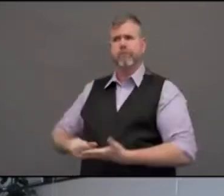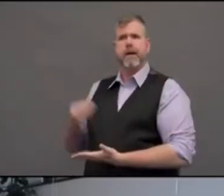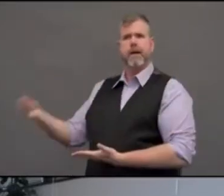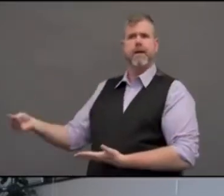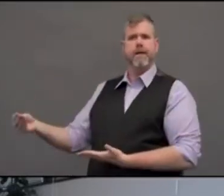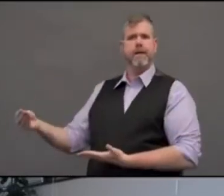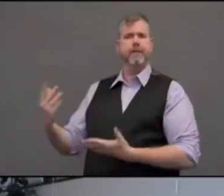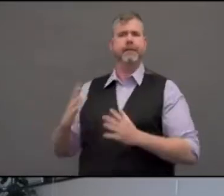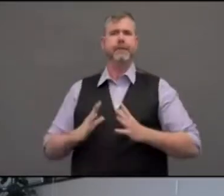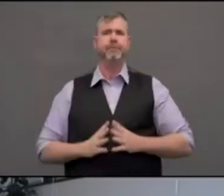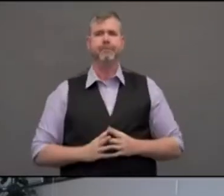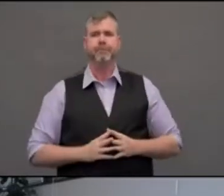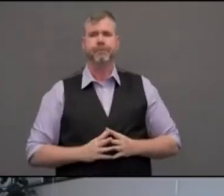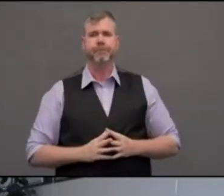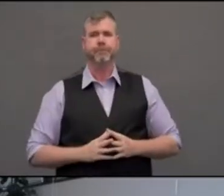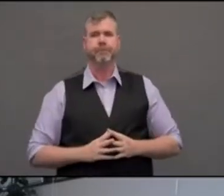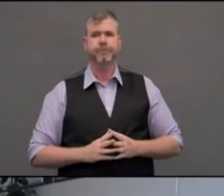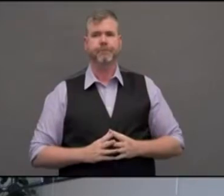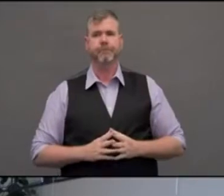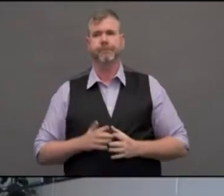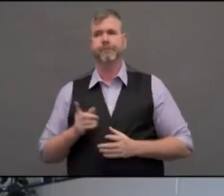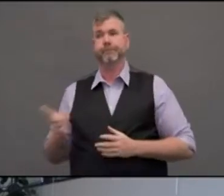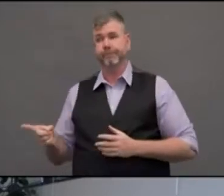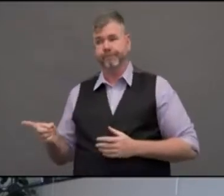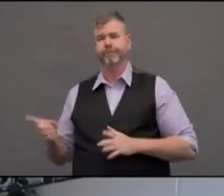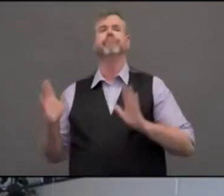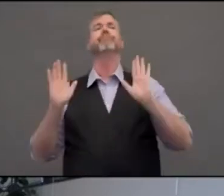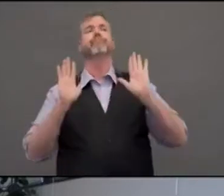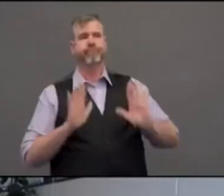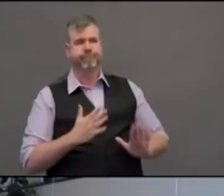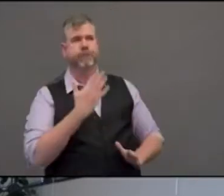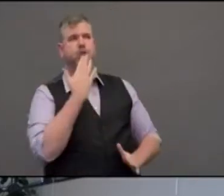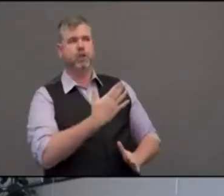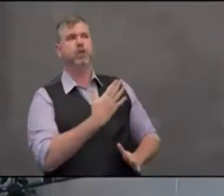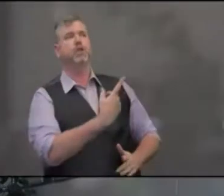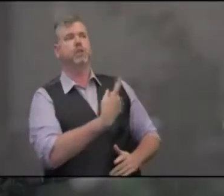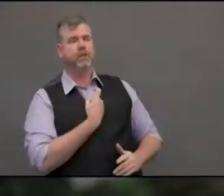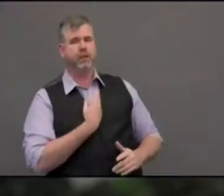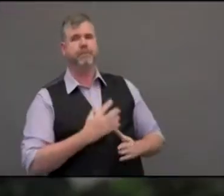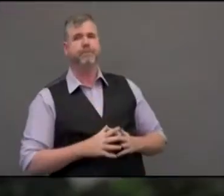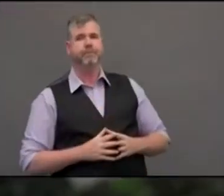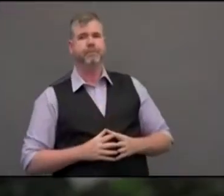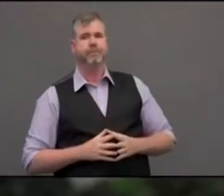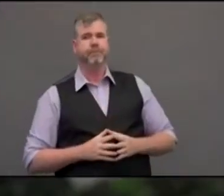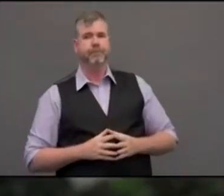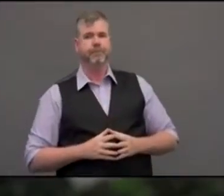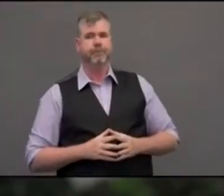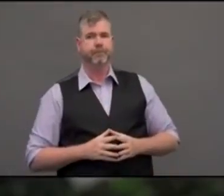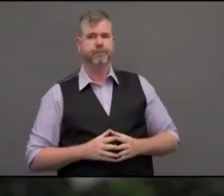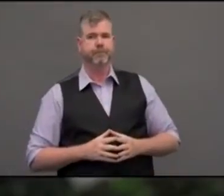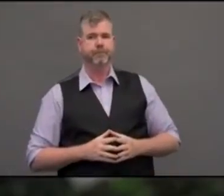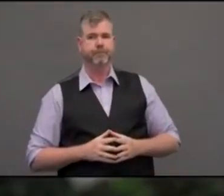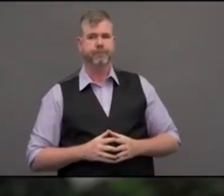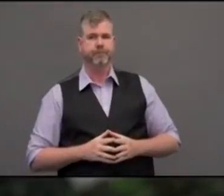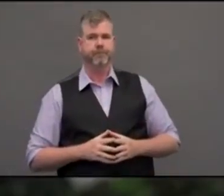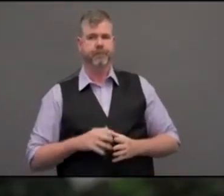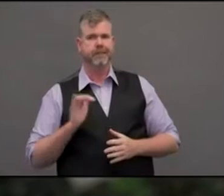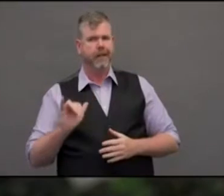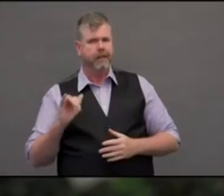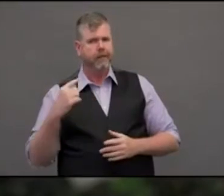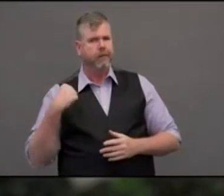So that's a great question, and I think a lot of us wonder why we need this. Under normal